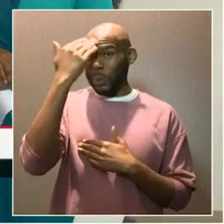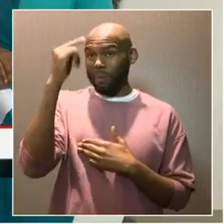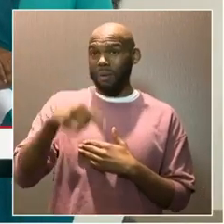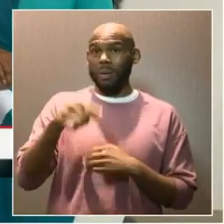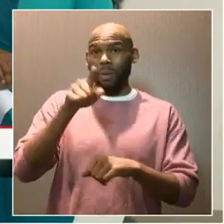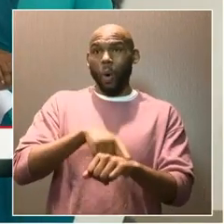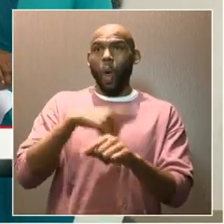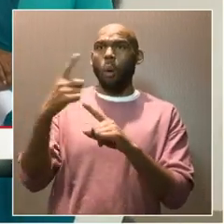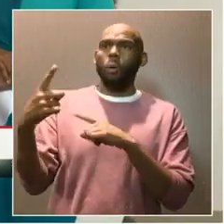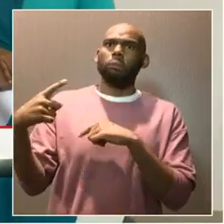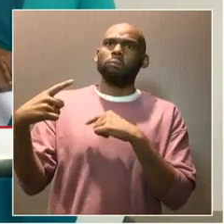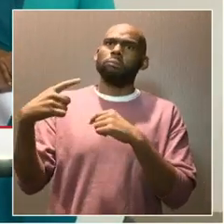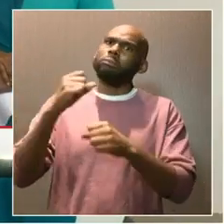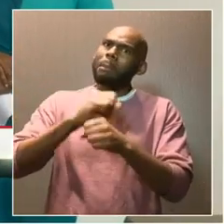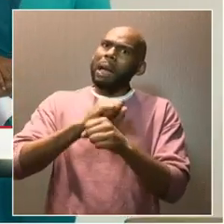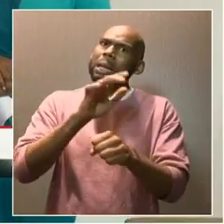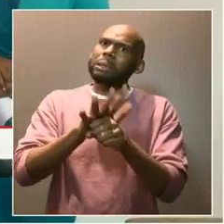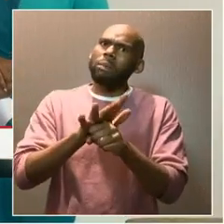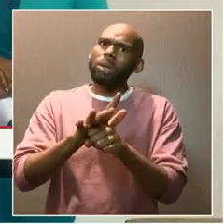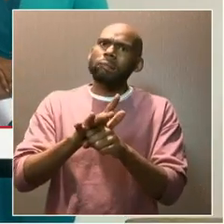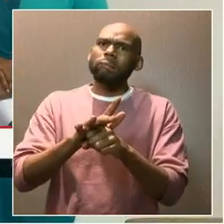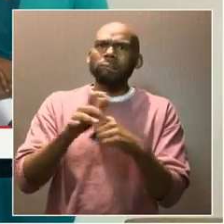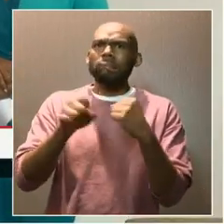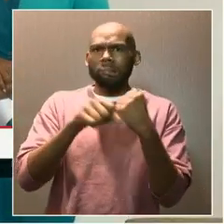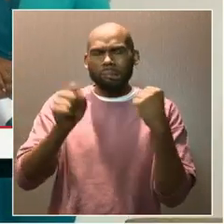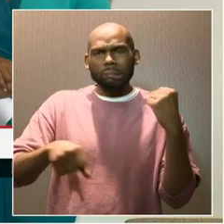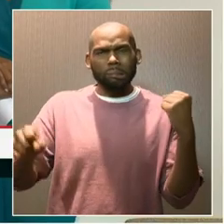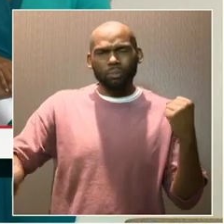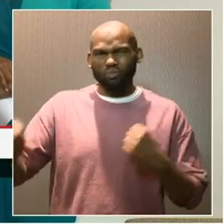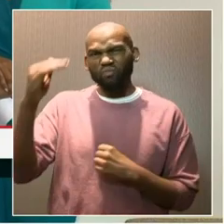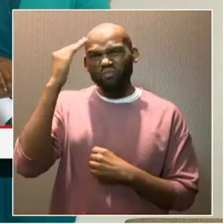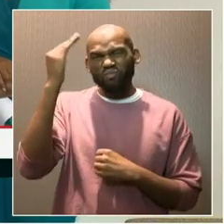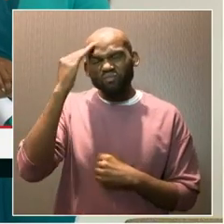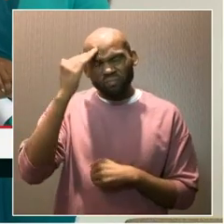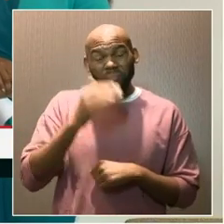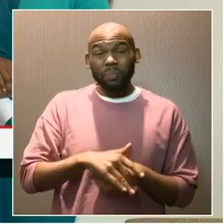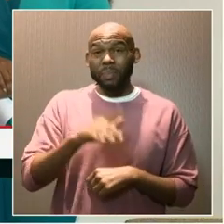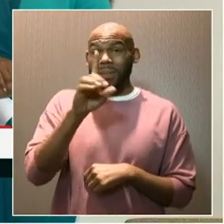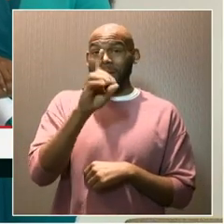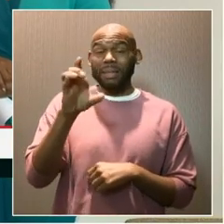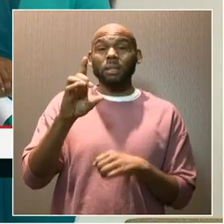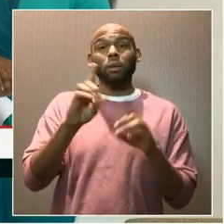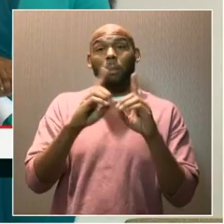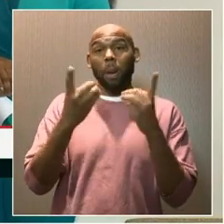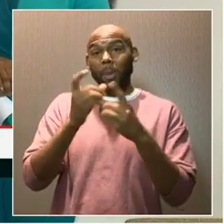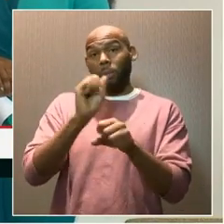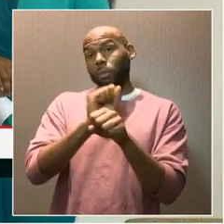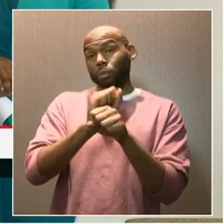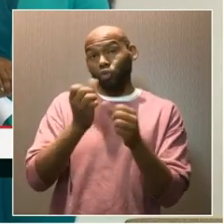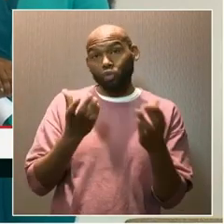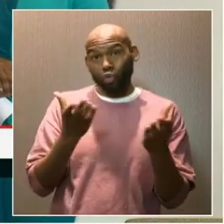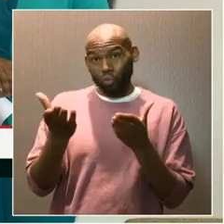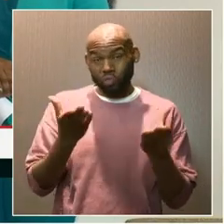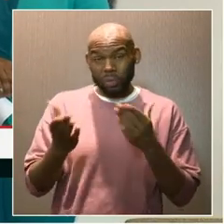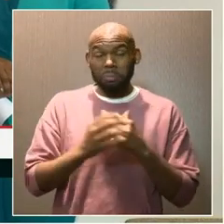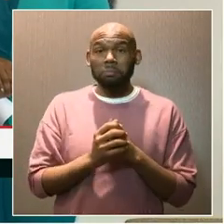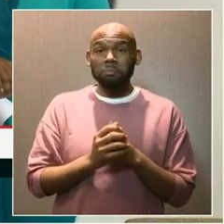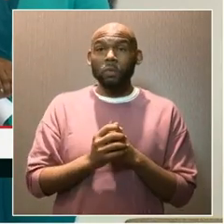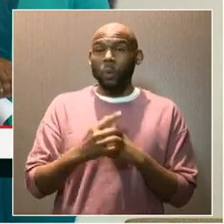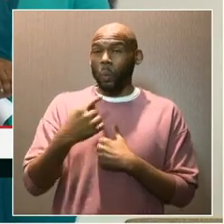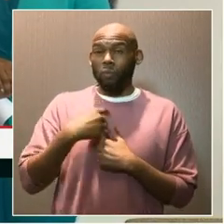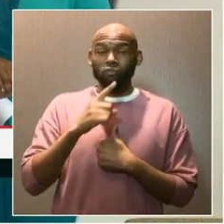a long pandemic, right, a very long pandemic. At the D.C. Department of Employment Services, we have been